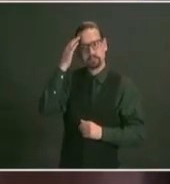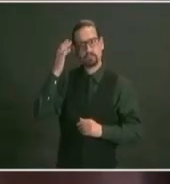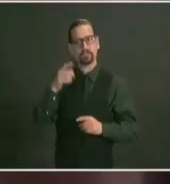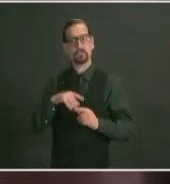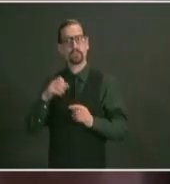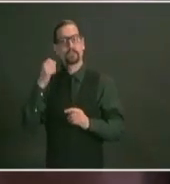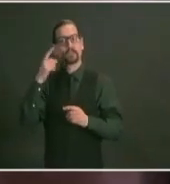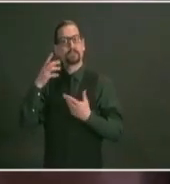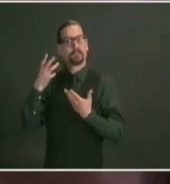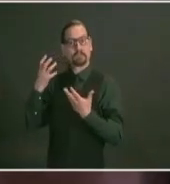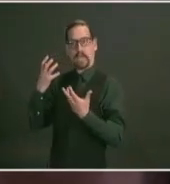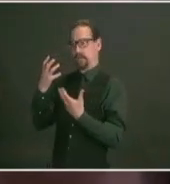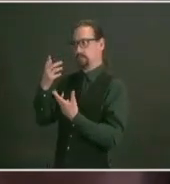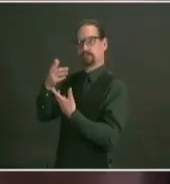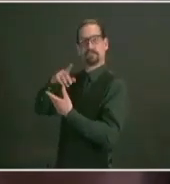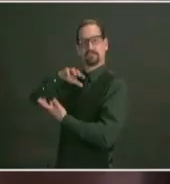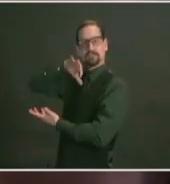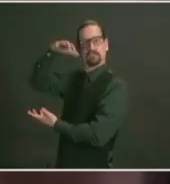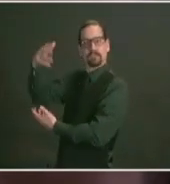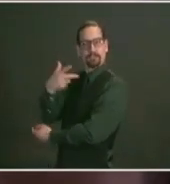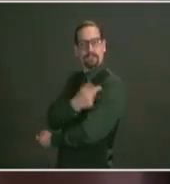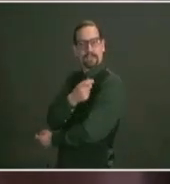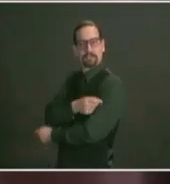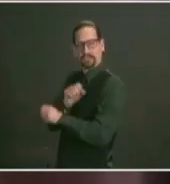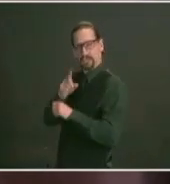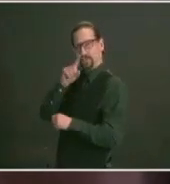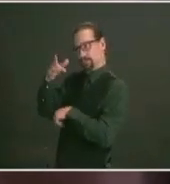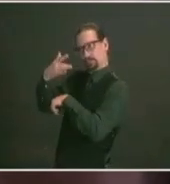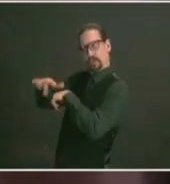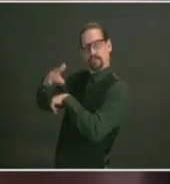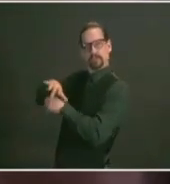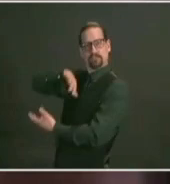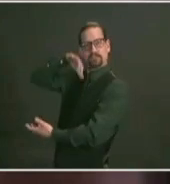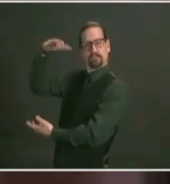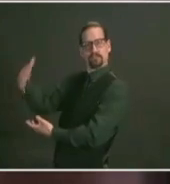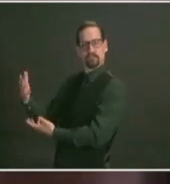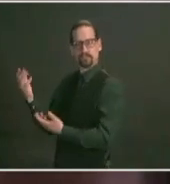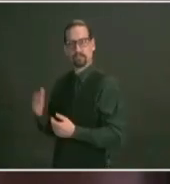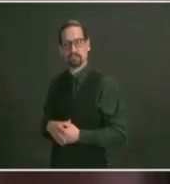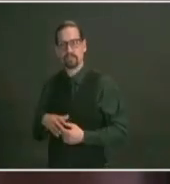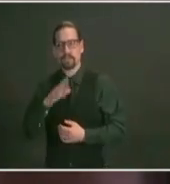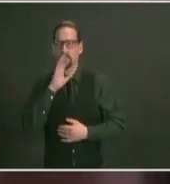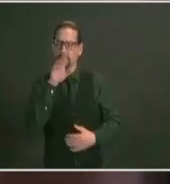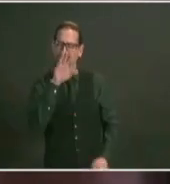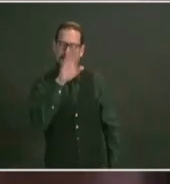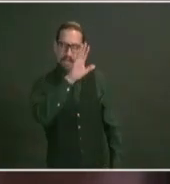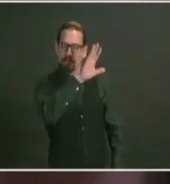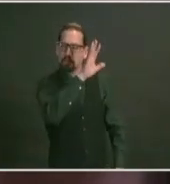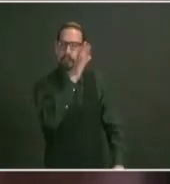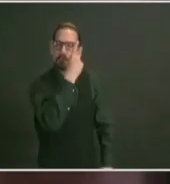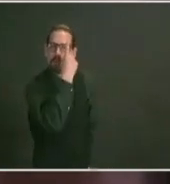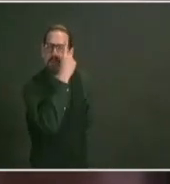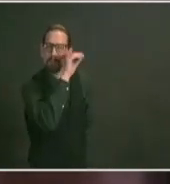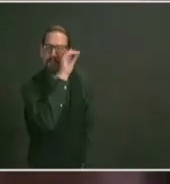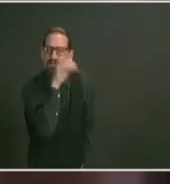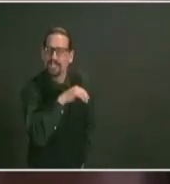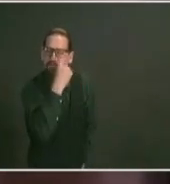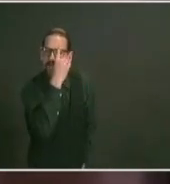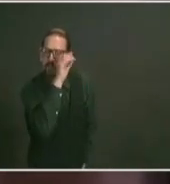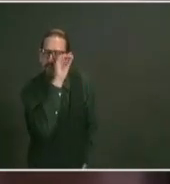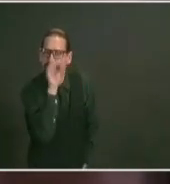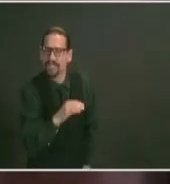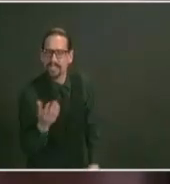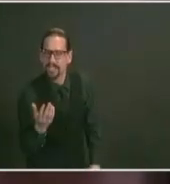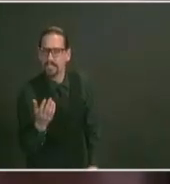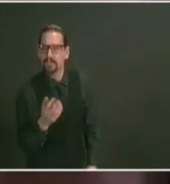that it can get into the arms of individuals who were there yes and we were not going to wait another week to make that